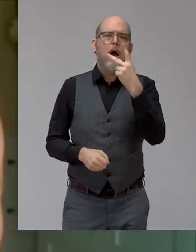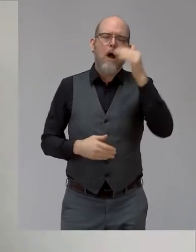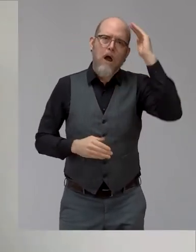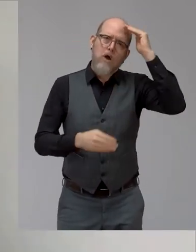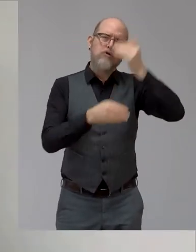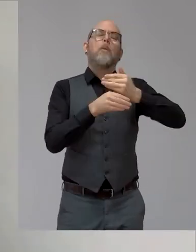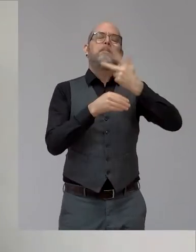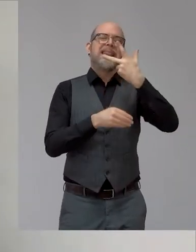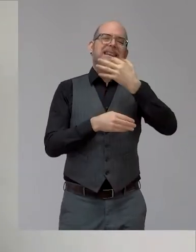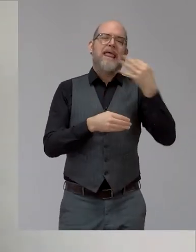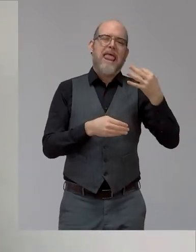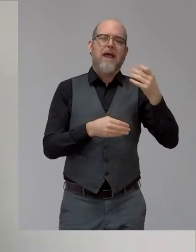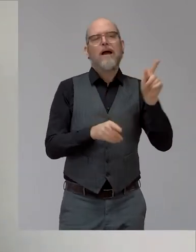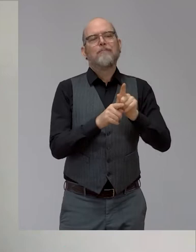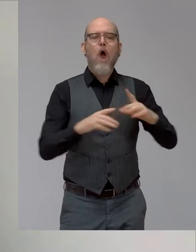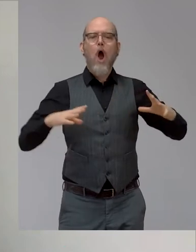I took... I'm kind of glad to hear that.